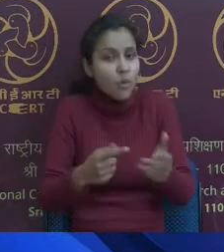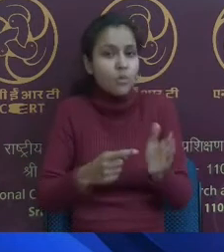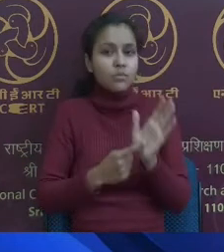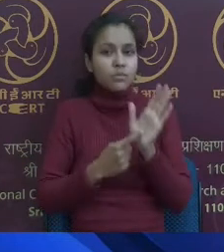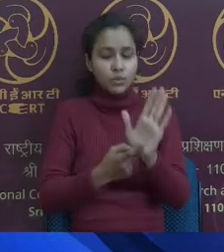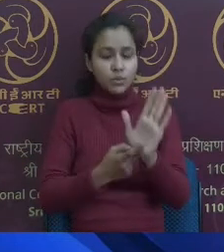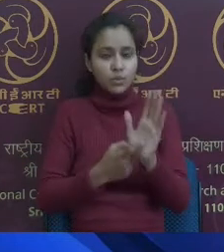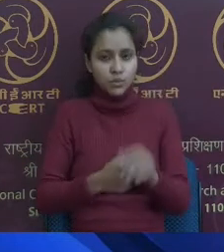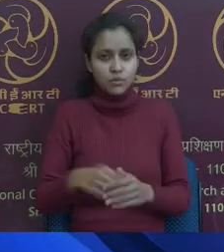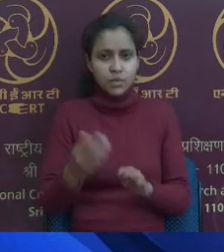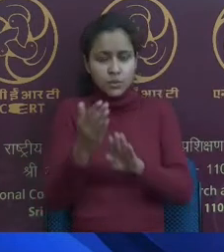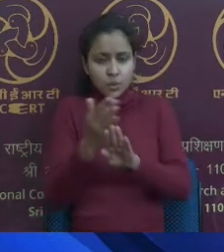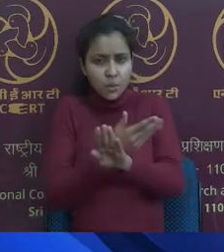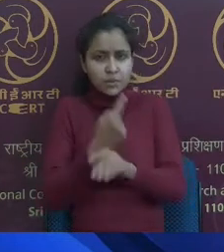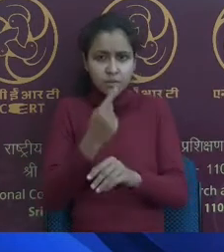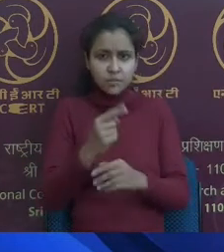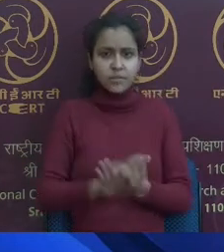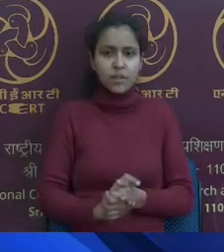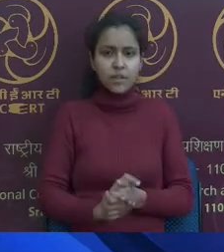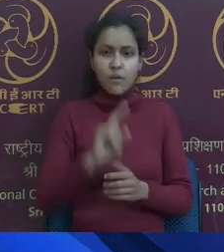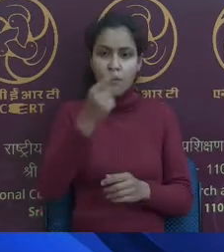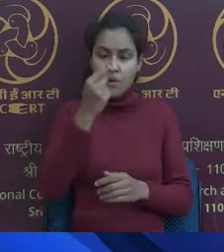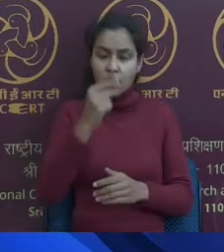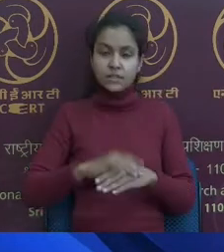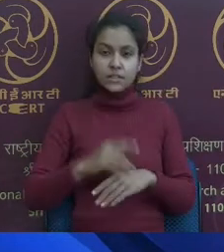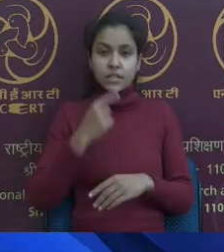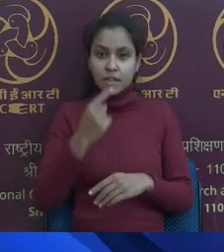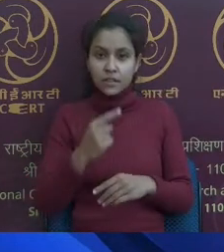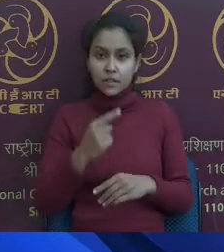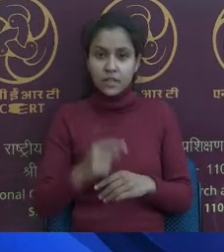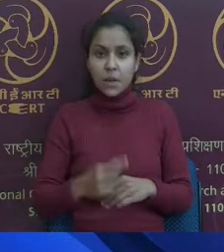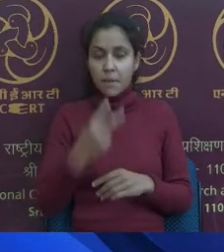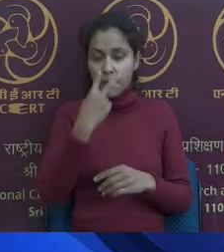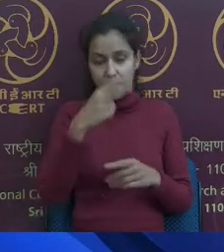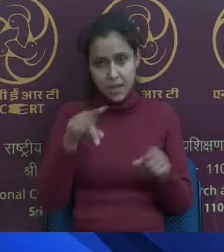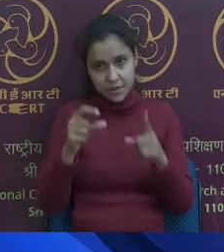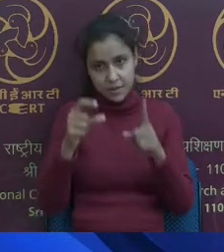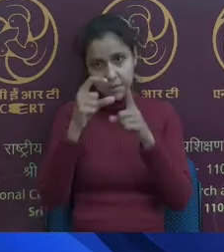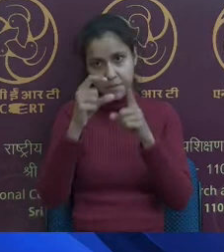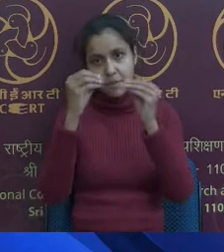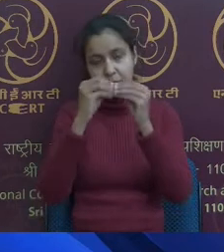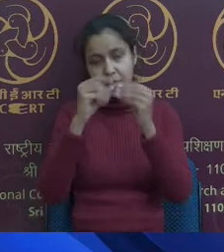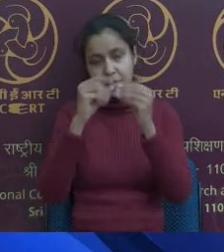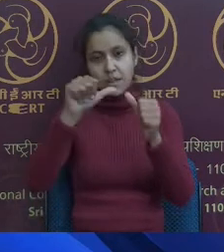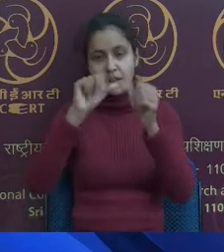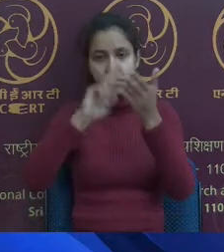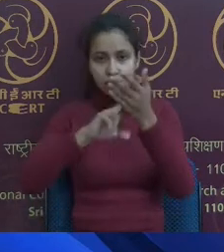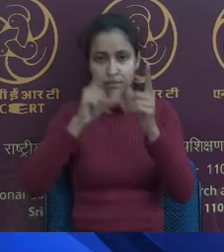we, the first level of intervention, we call it as a blended session. I just give you a small example.